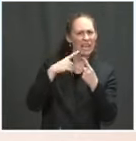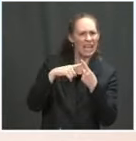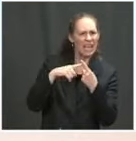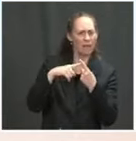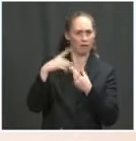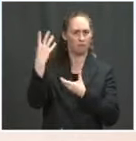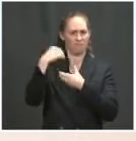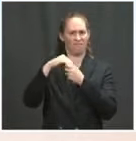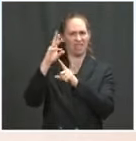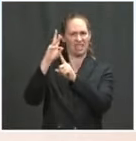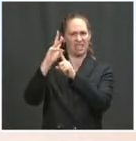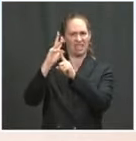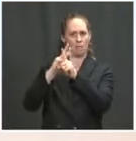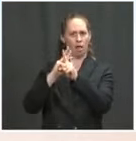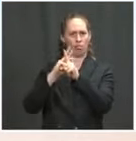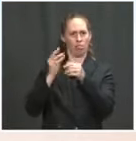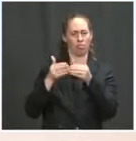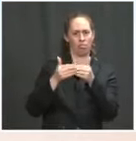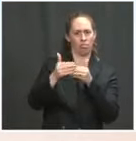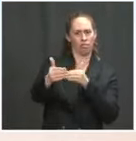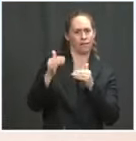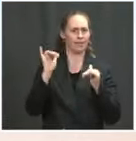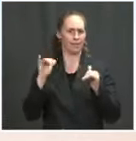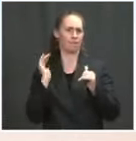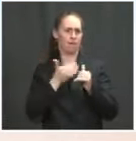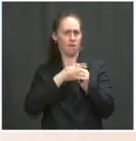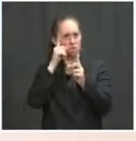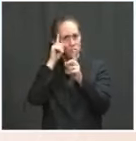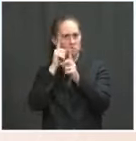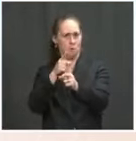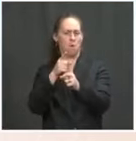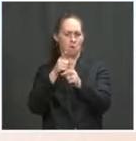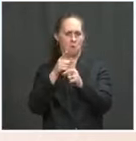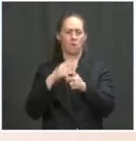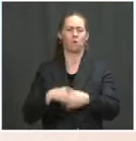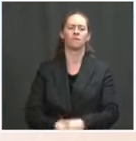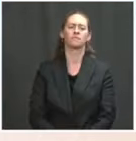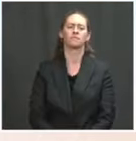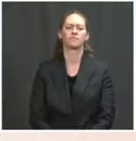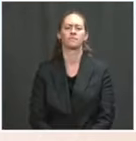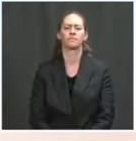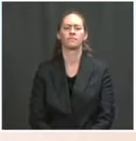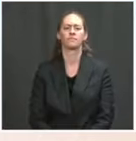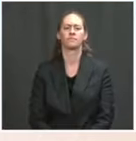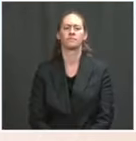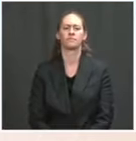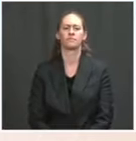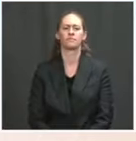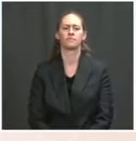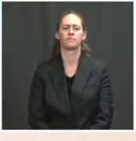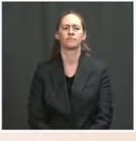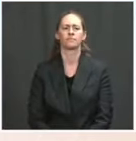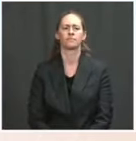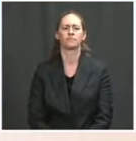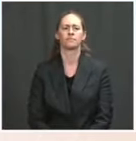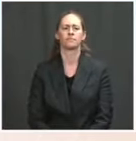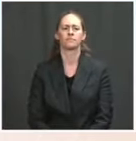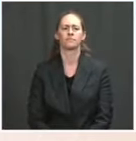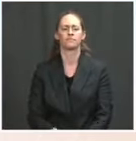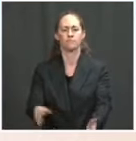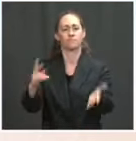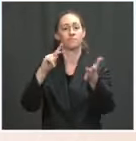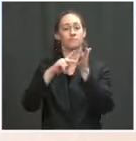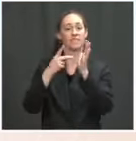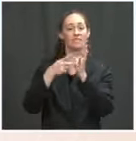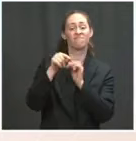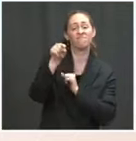as we did in the American Rescue Plan, creating a summer EBT program that will institute opportunities for nearly